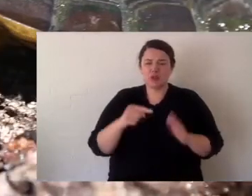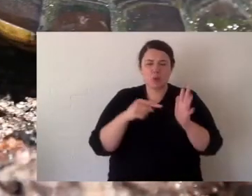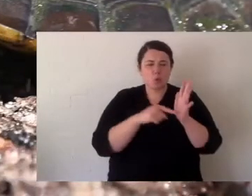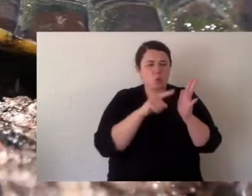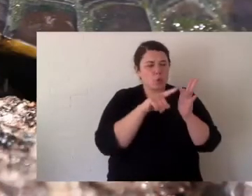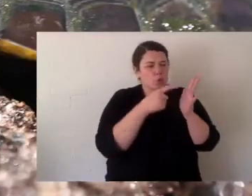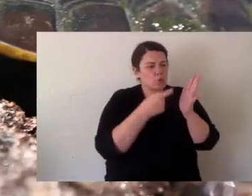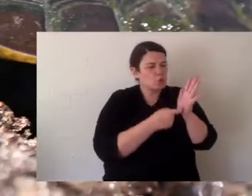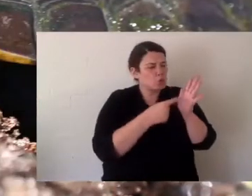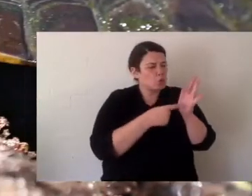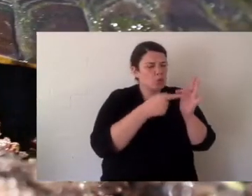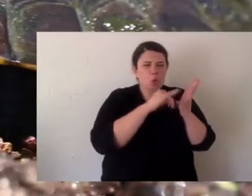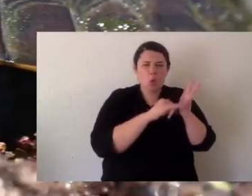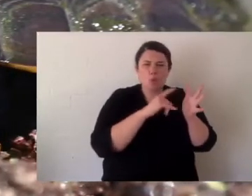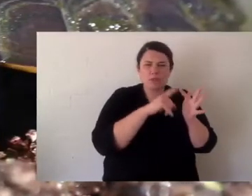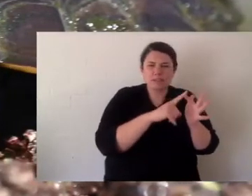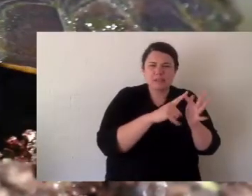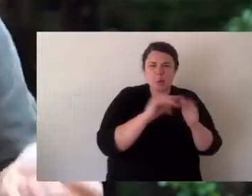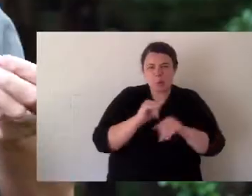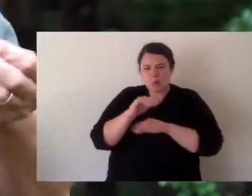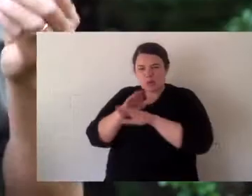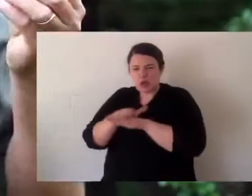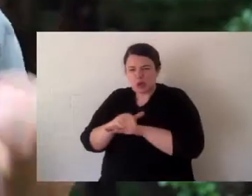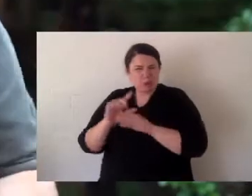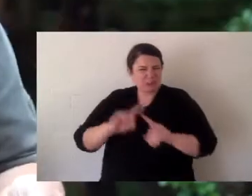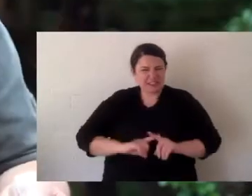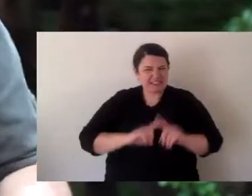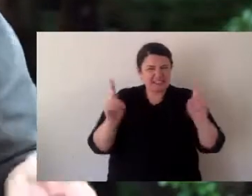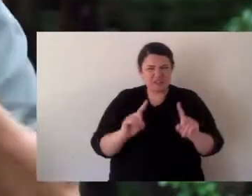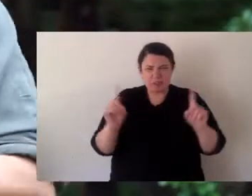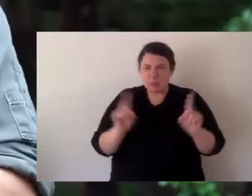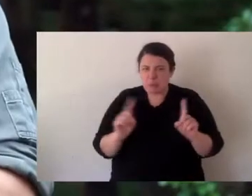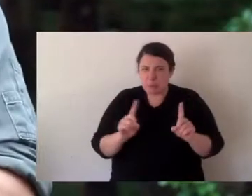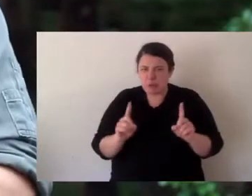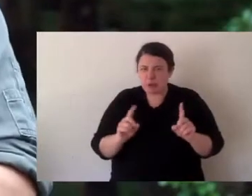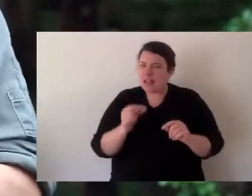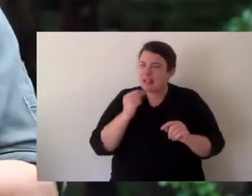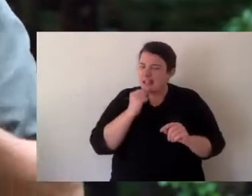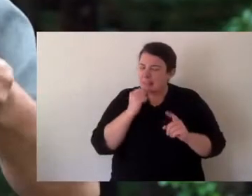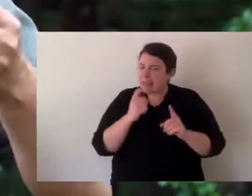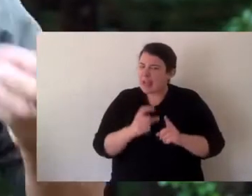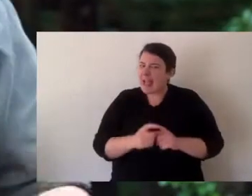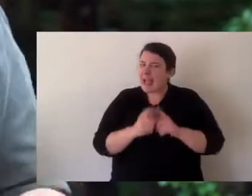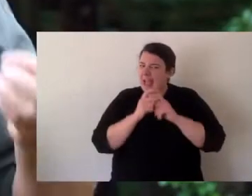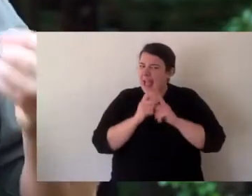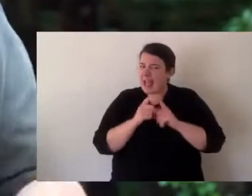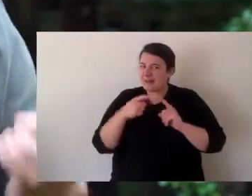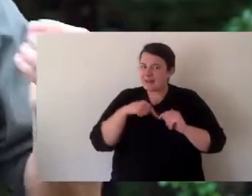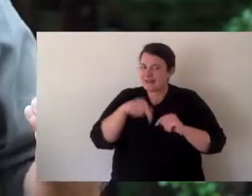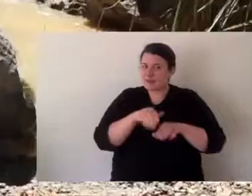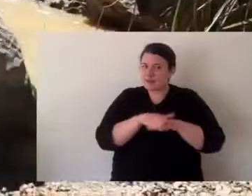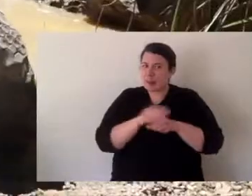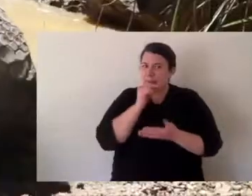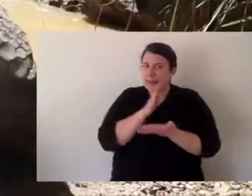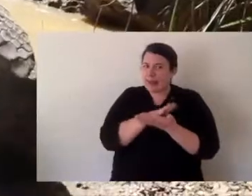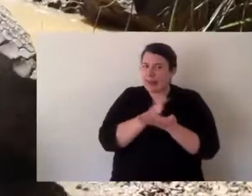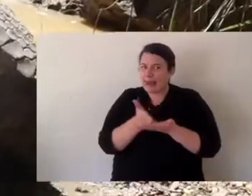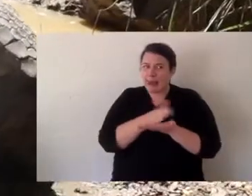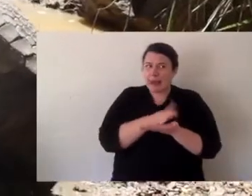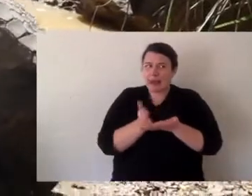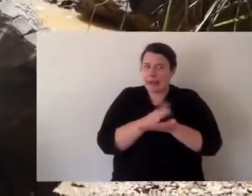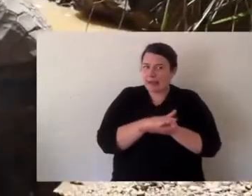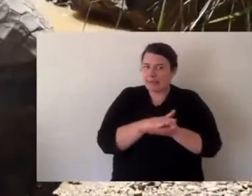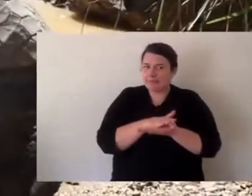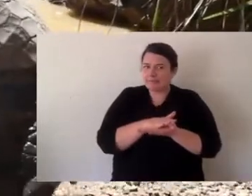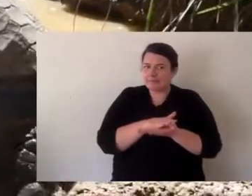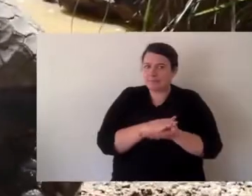hard shell and people often ask what's the difference between a turtle and a tortoise? Now I like to remember it this way. Let's think about